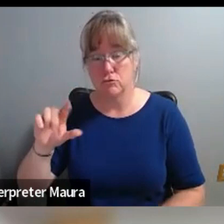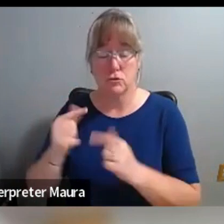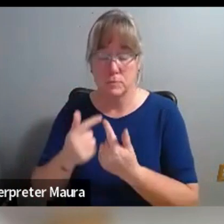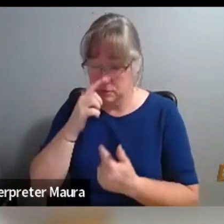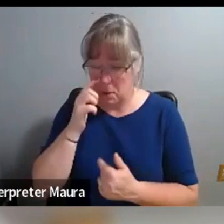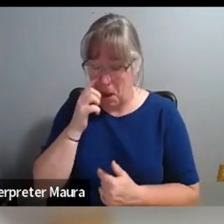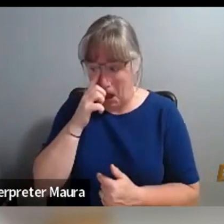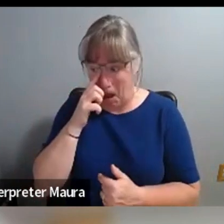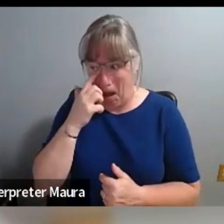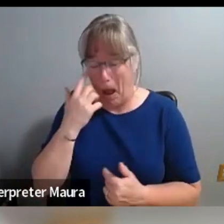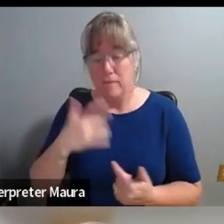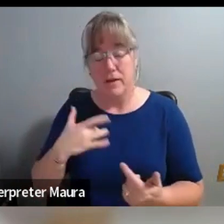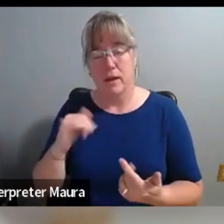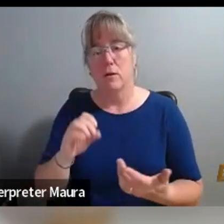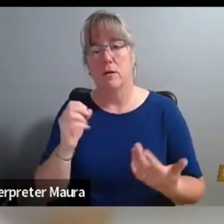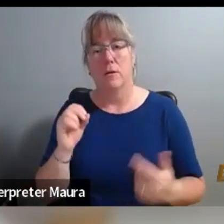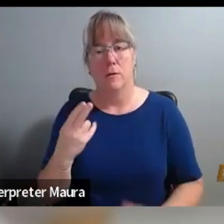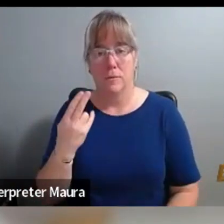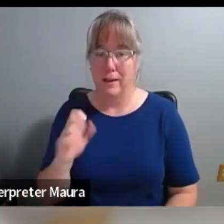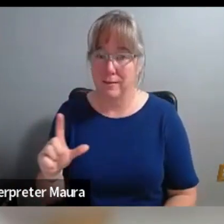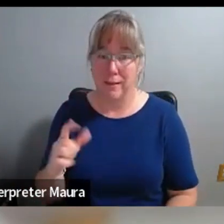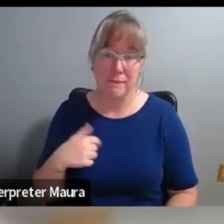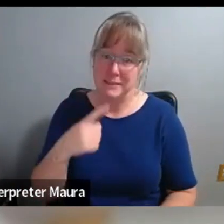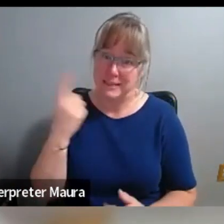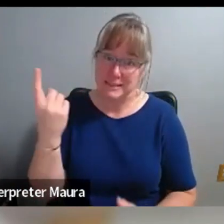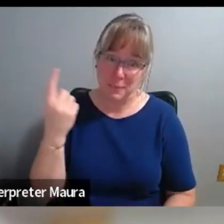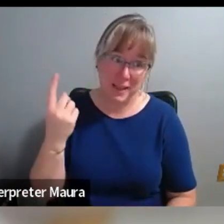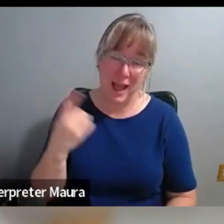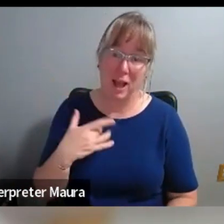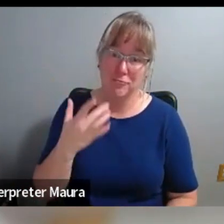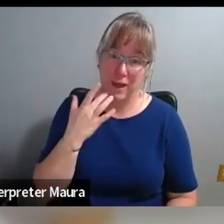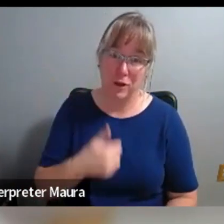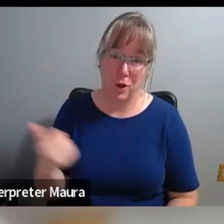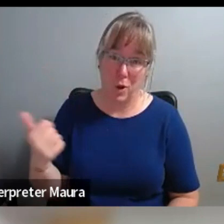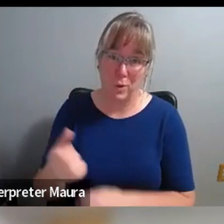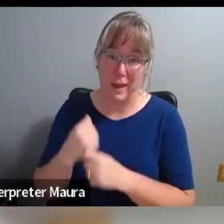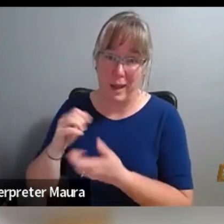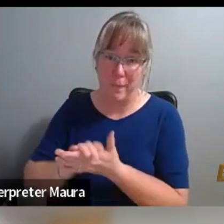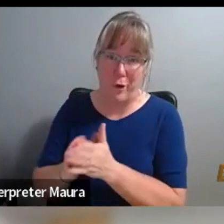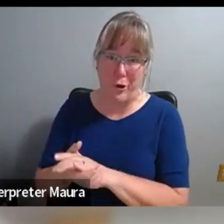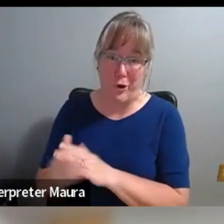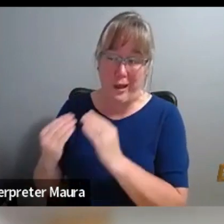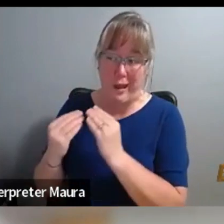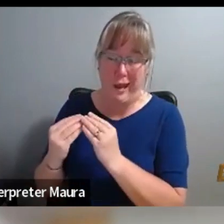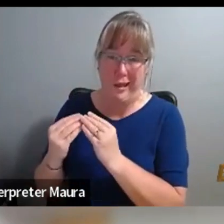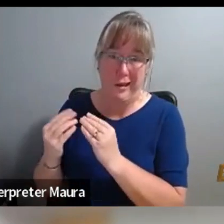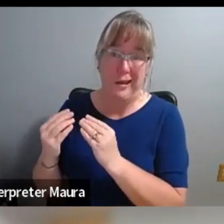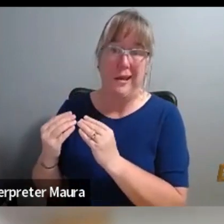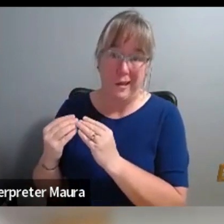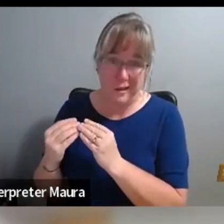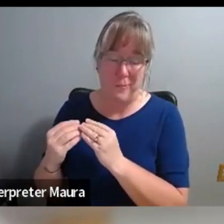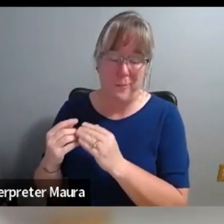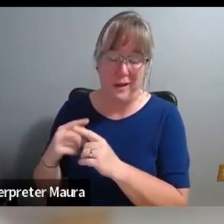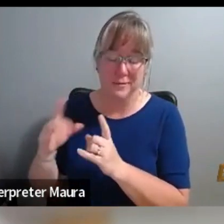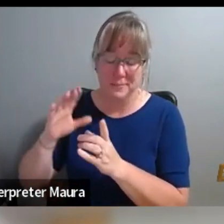oh hell, I have to say something. I really would rather just go get a burger. Um, but it,